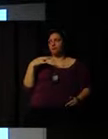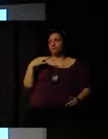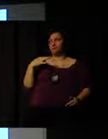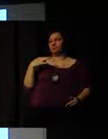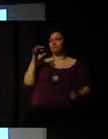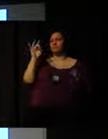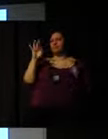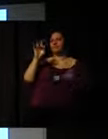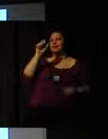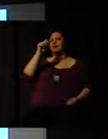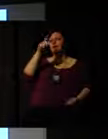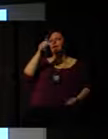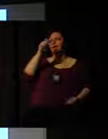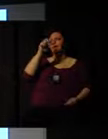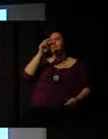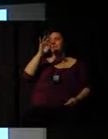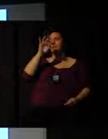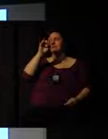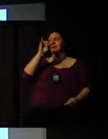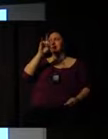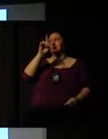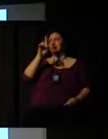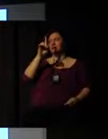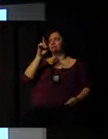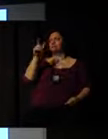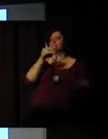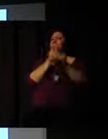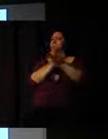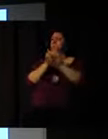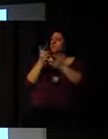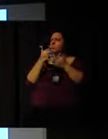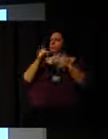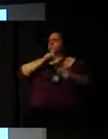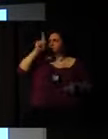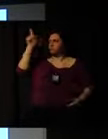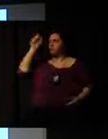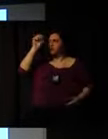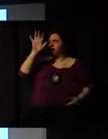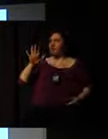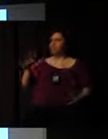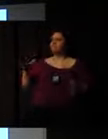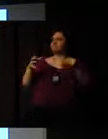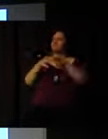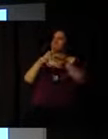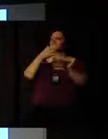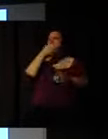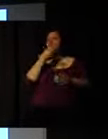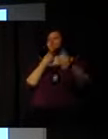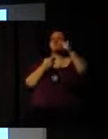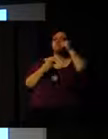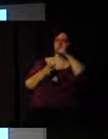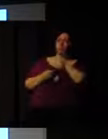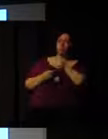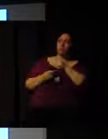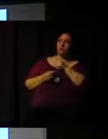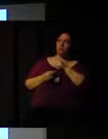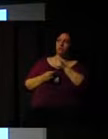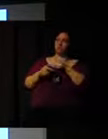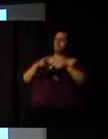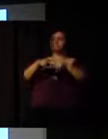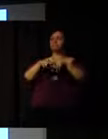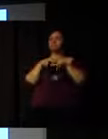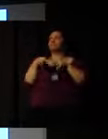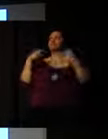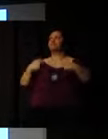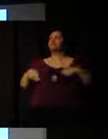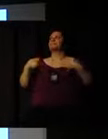in South Africa by men and women that rallied around a need. So there's a history of